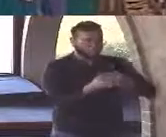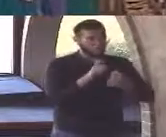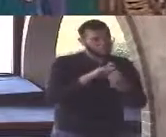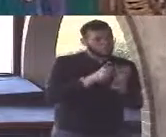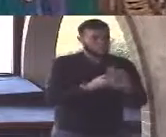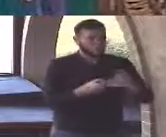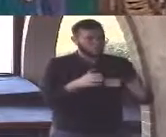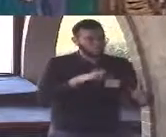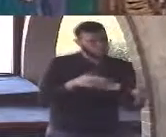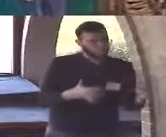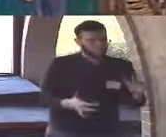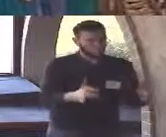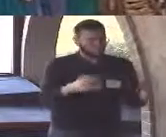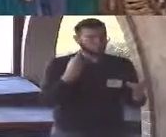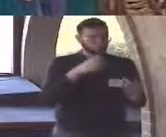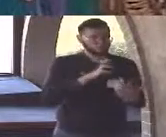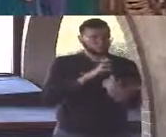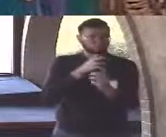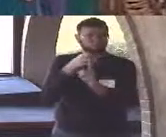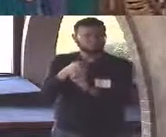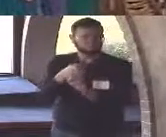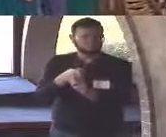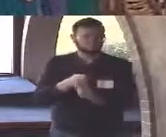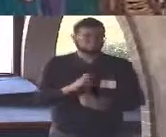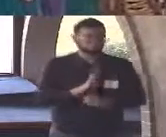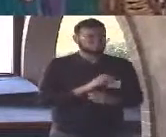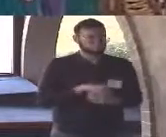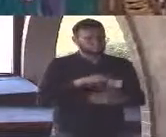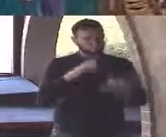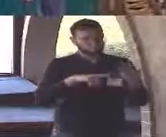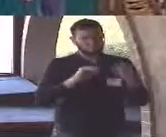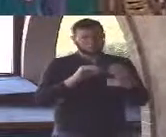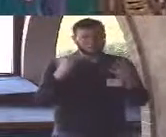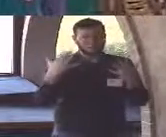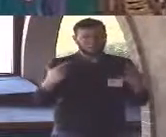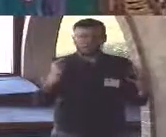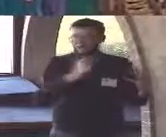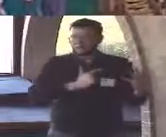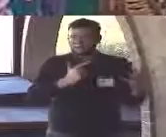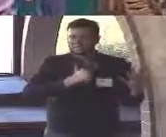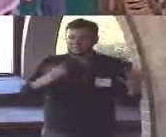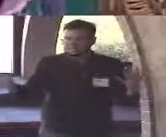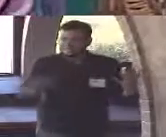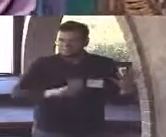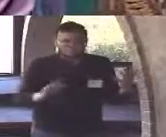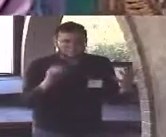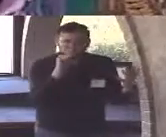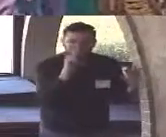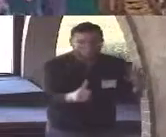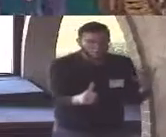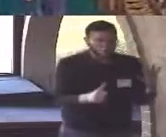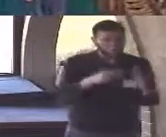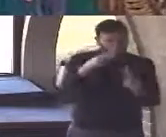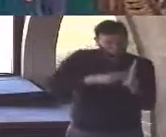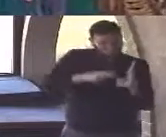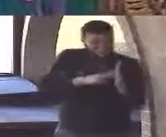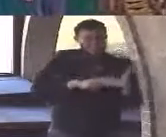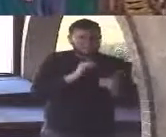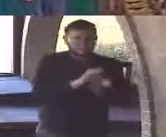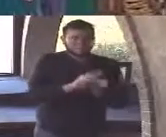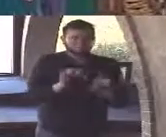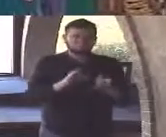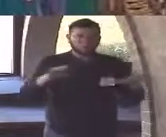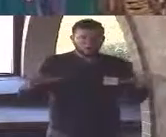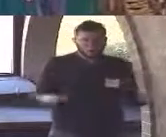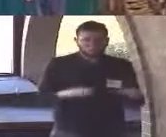be five don't be lazy reading reading is an active process not a